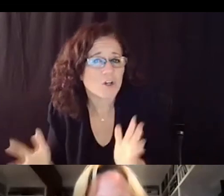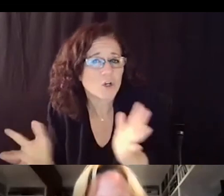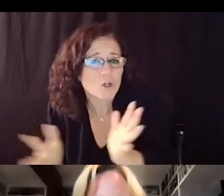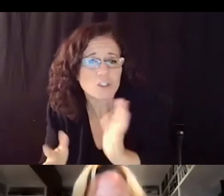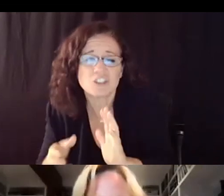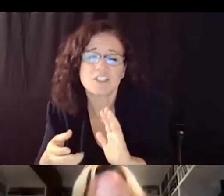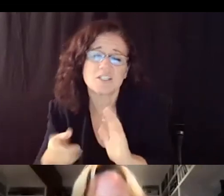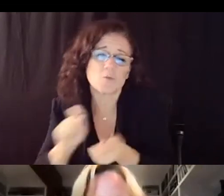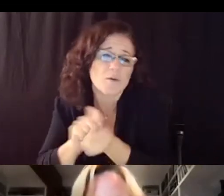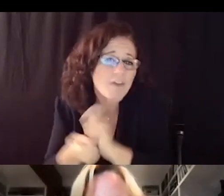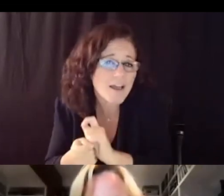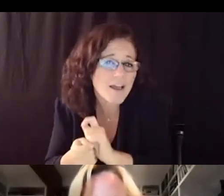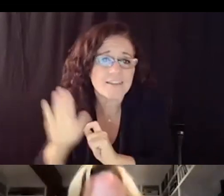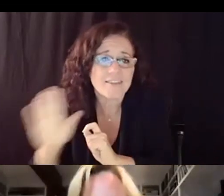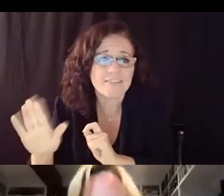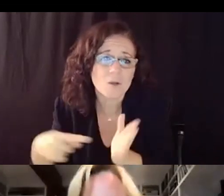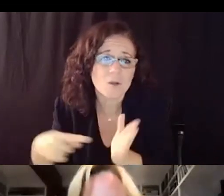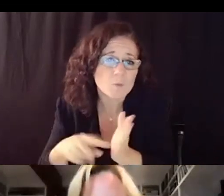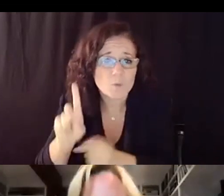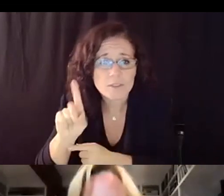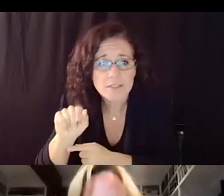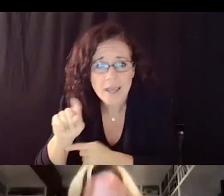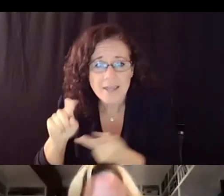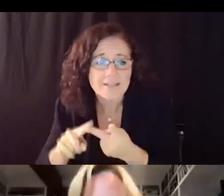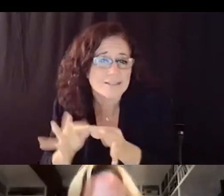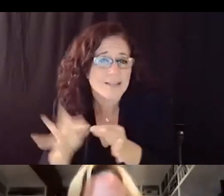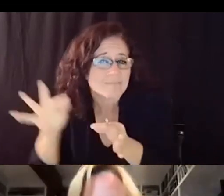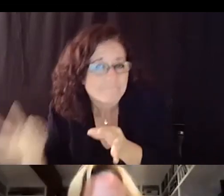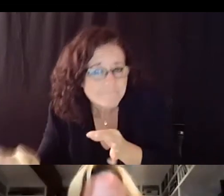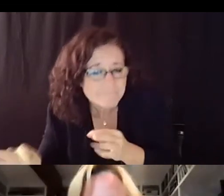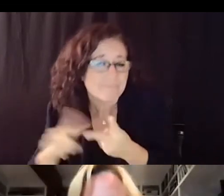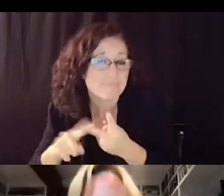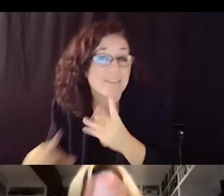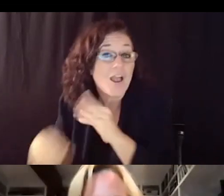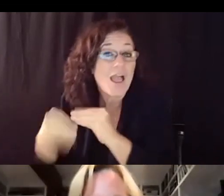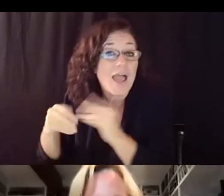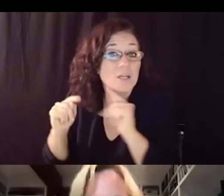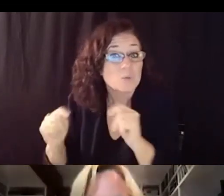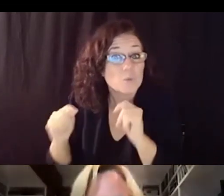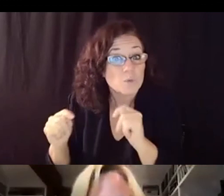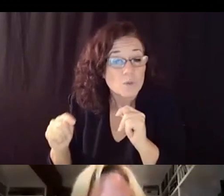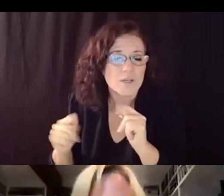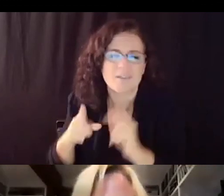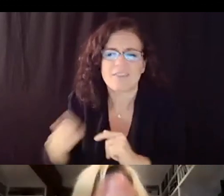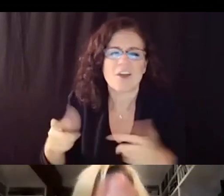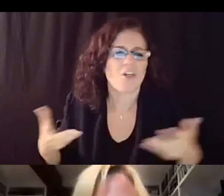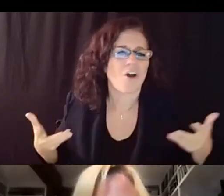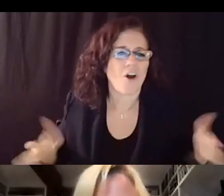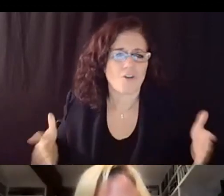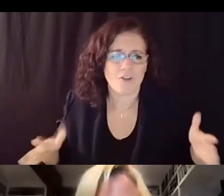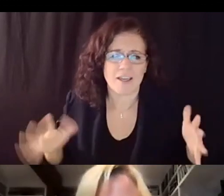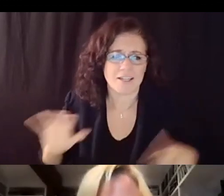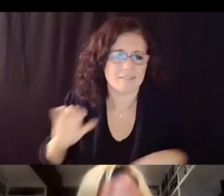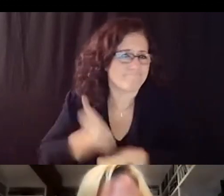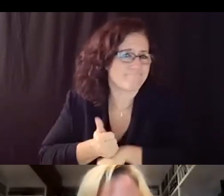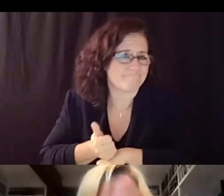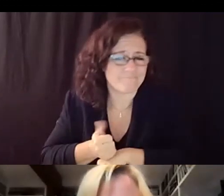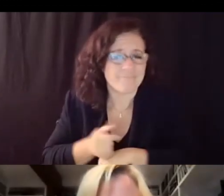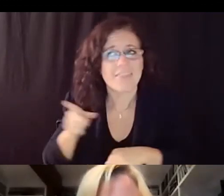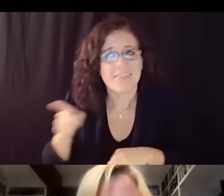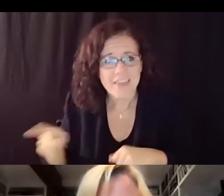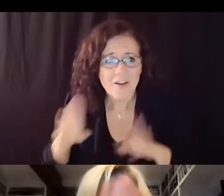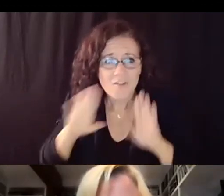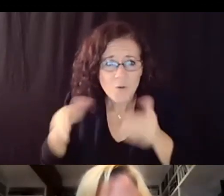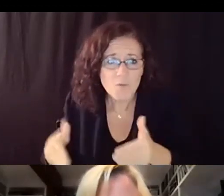they're stretching deadlines they're providing extra uh tutoring and they are focusing on competency-based